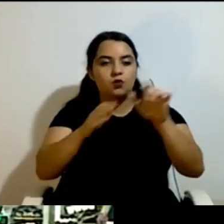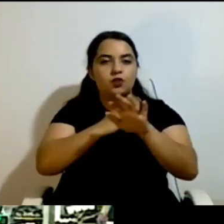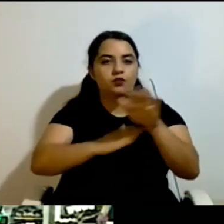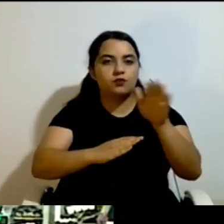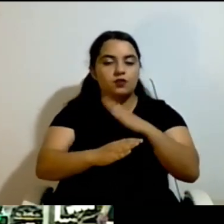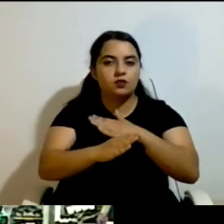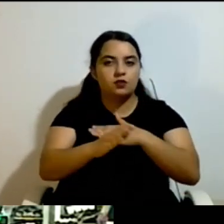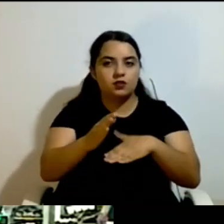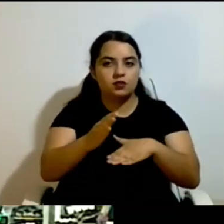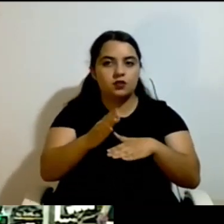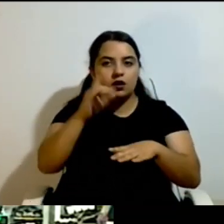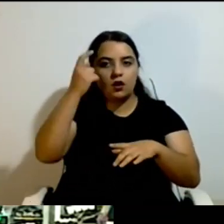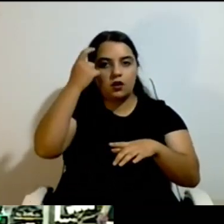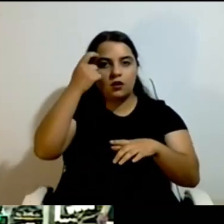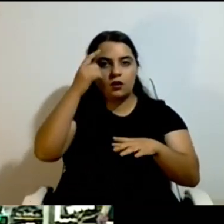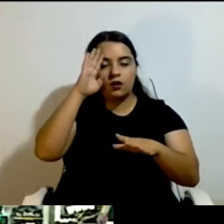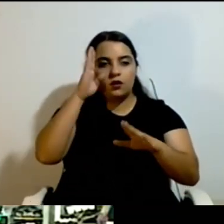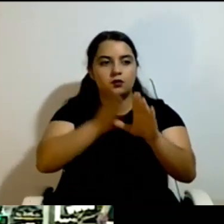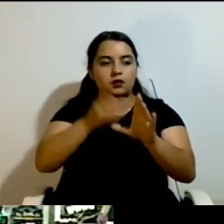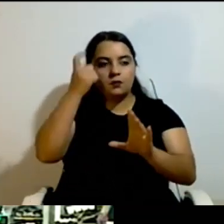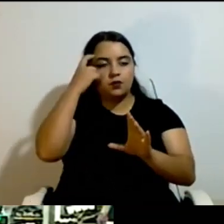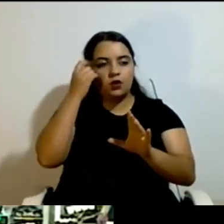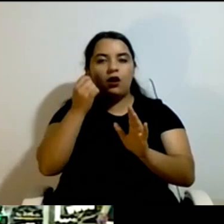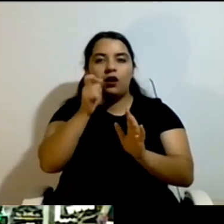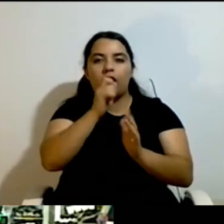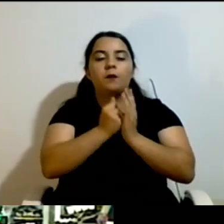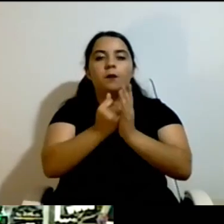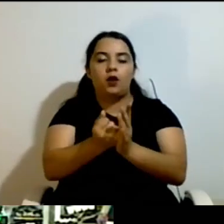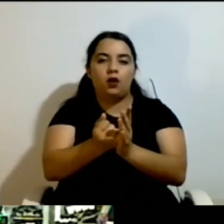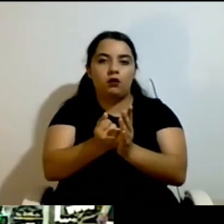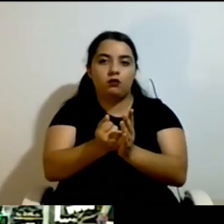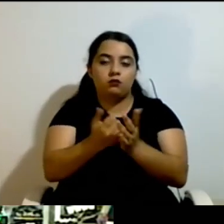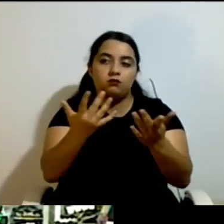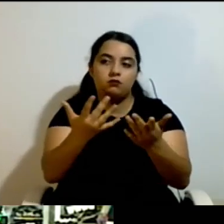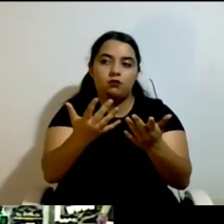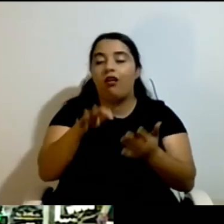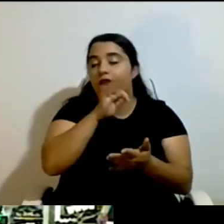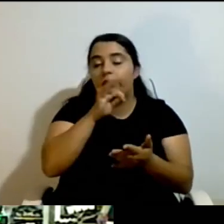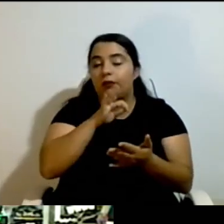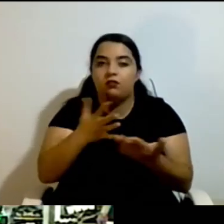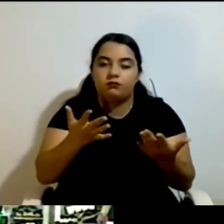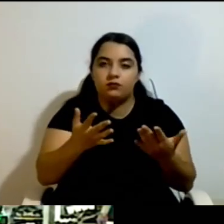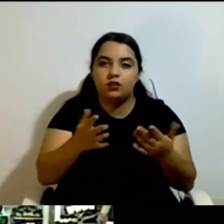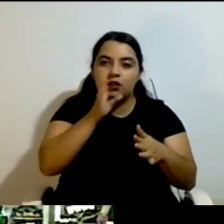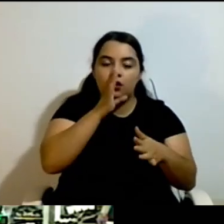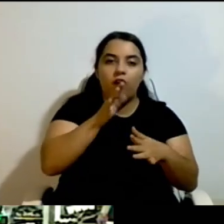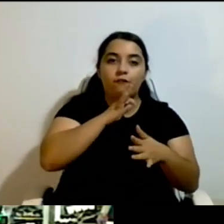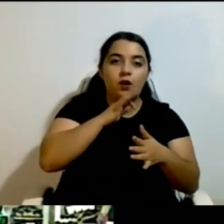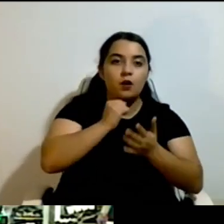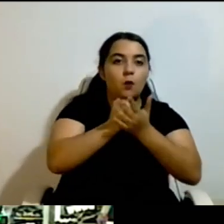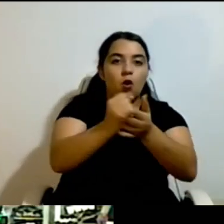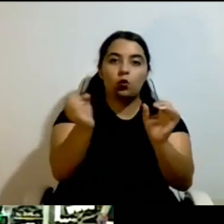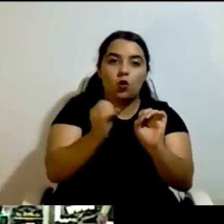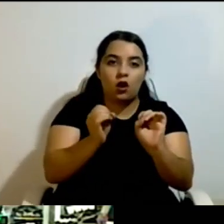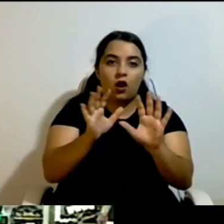their families. If they don't have a family that supports them, they can't do it. But they are not allowed to live